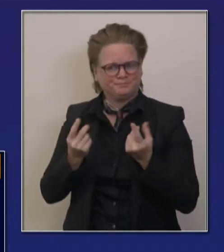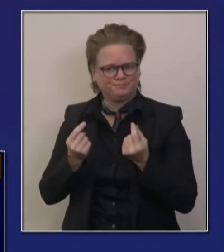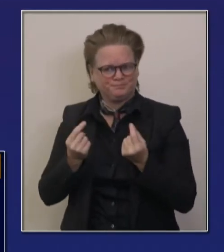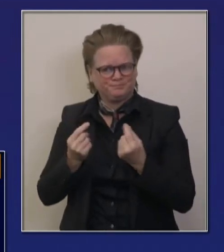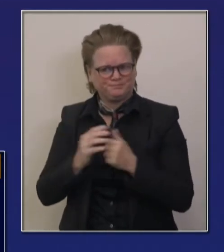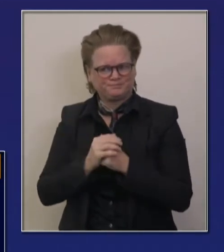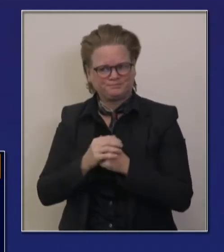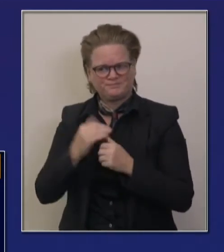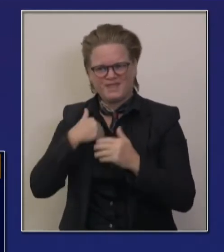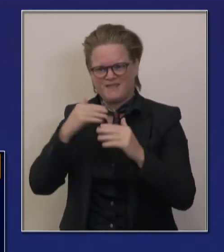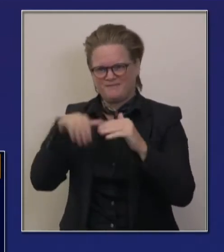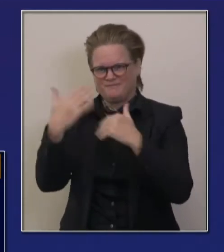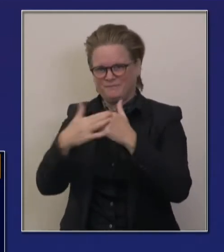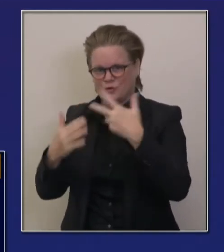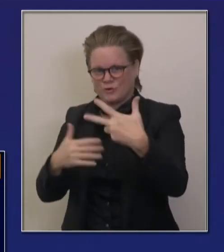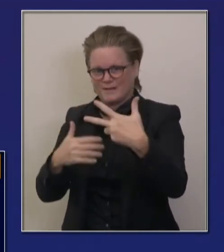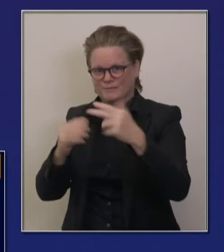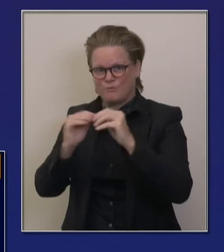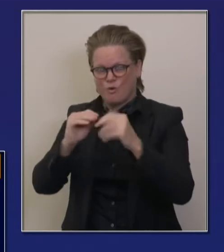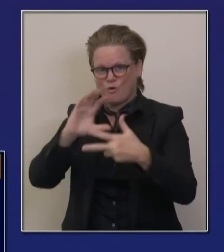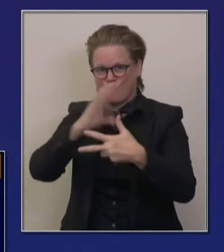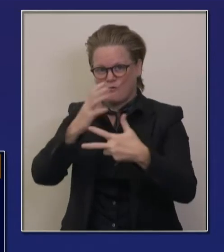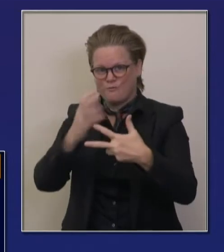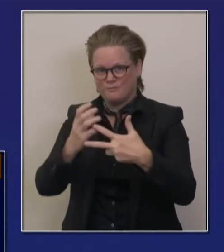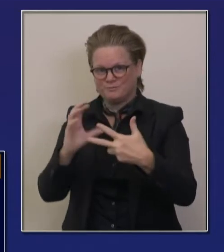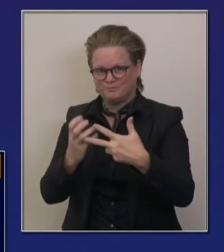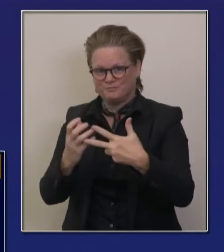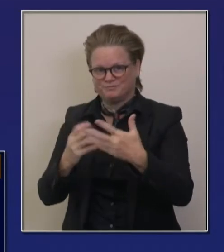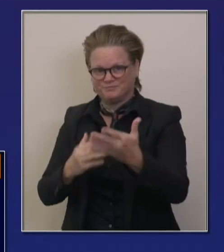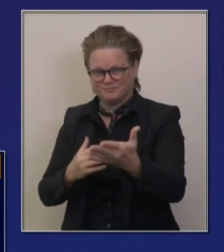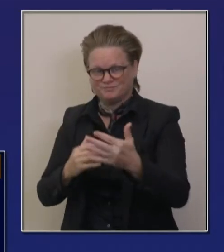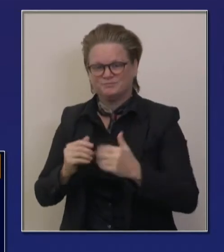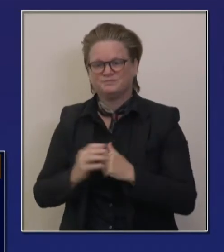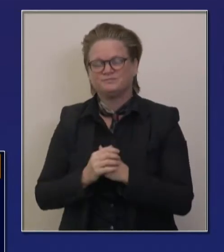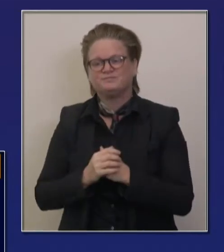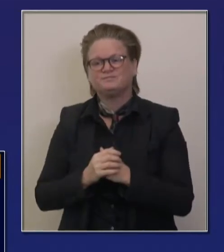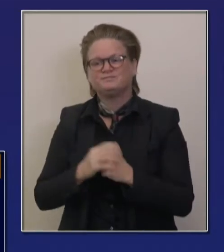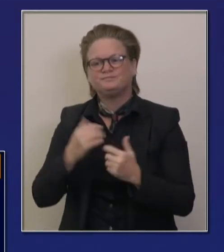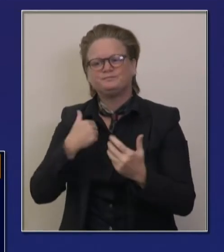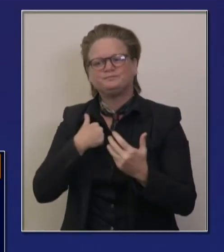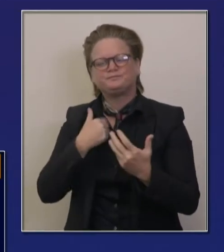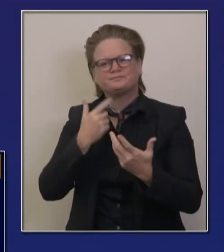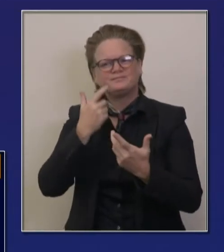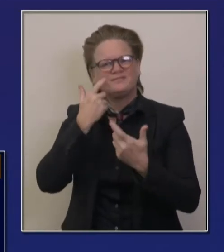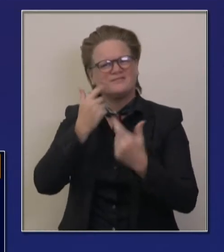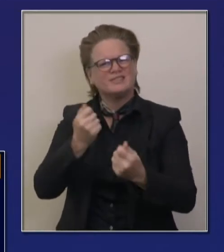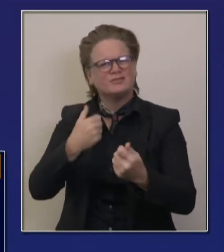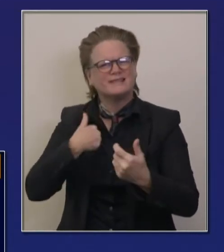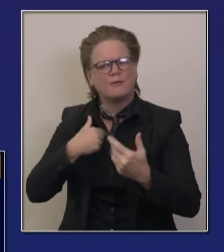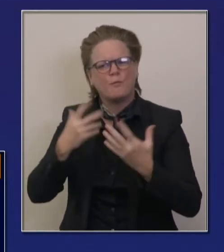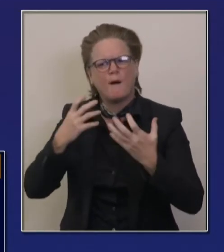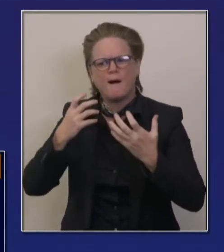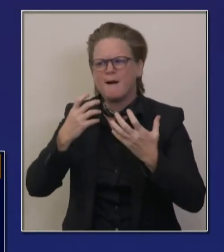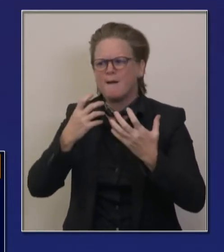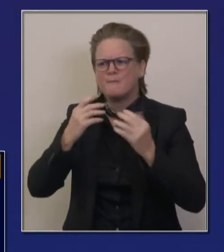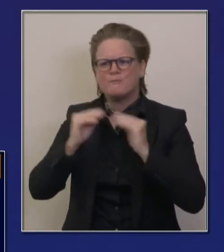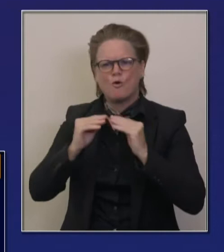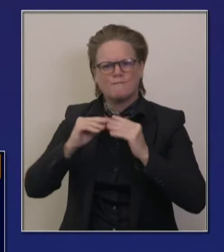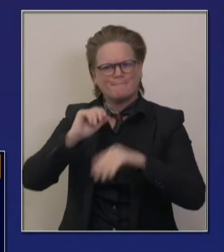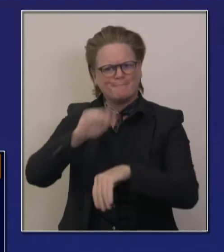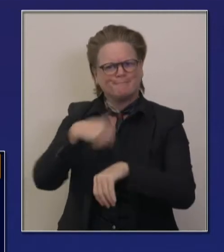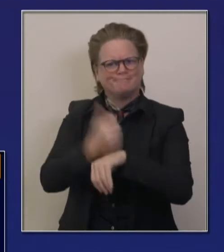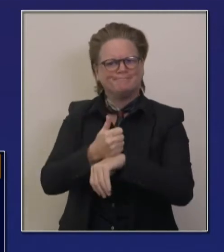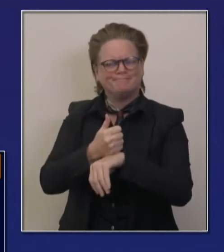other topics here briefly and we'll get to questions. But there's some interesting new protocols we've also put into effect, particularly Imperial